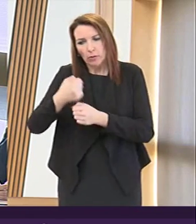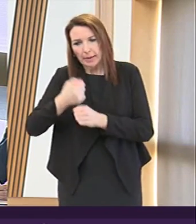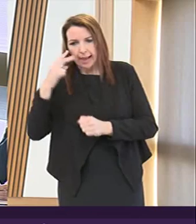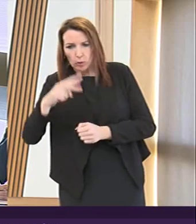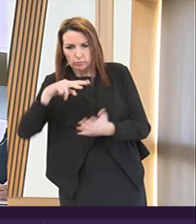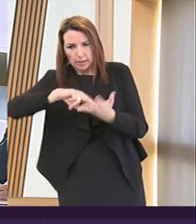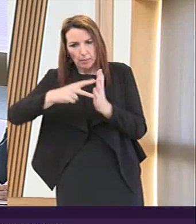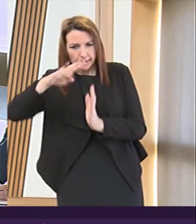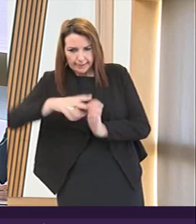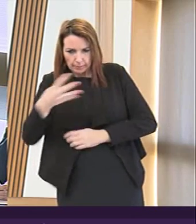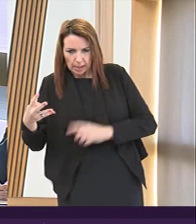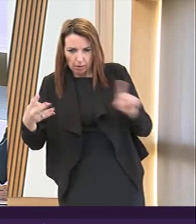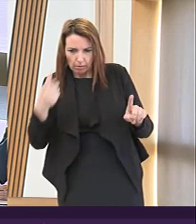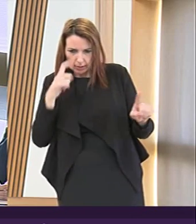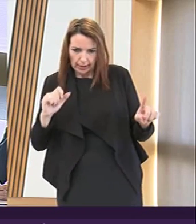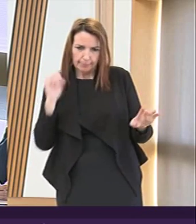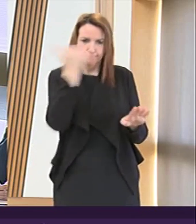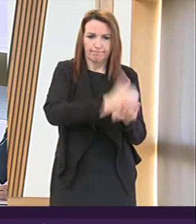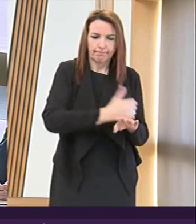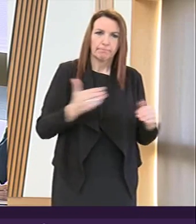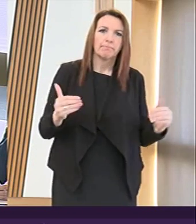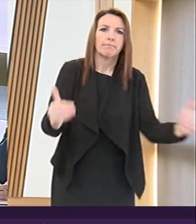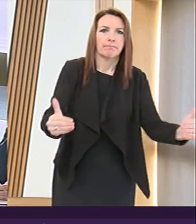timetable to be capable of being fulfilled.